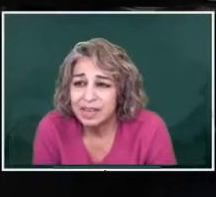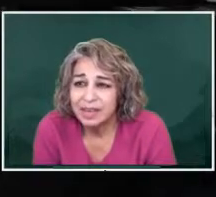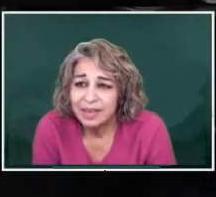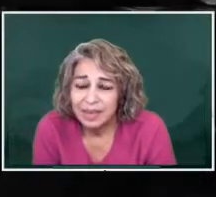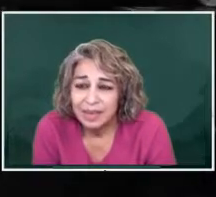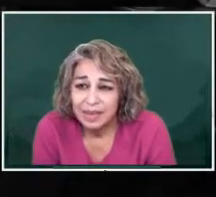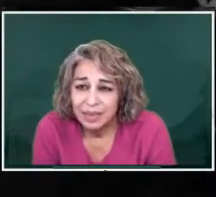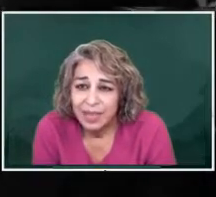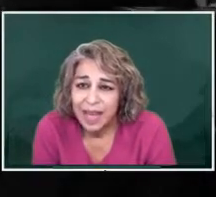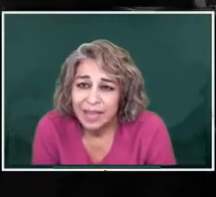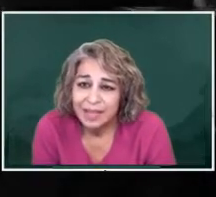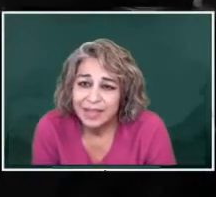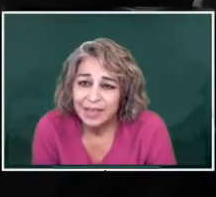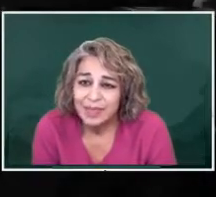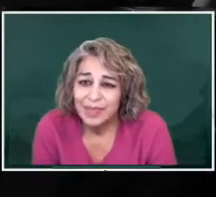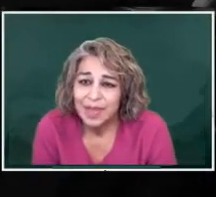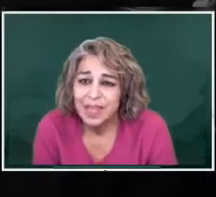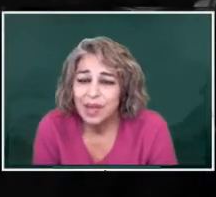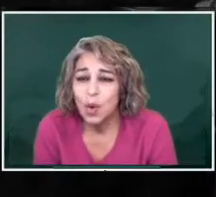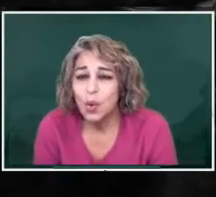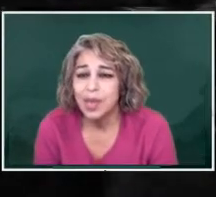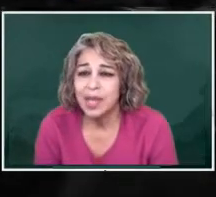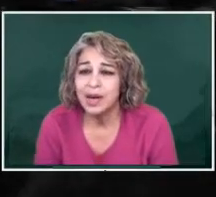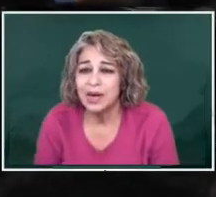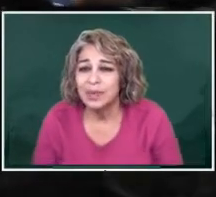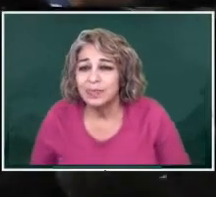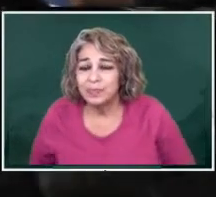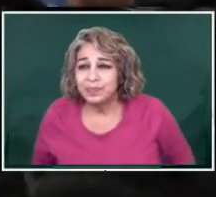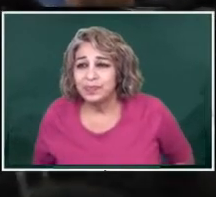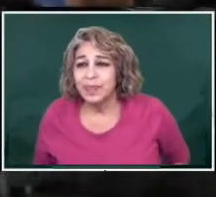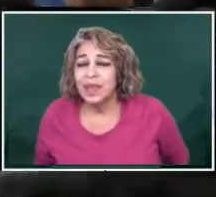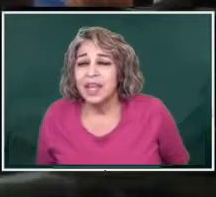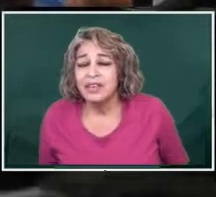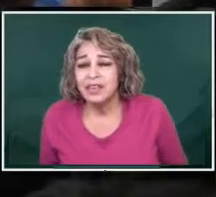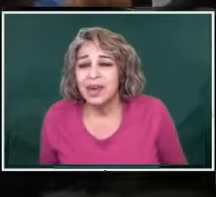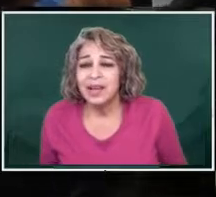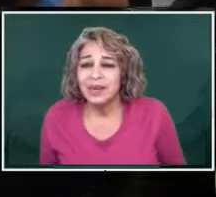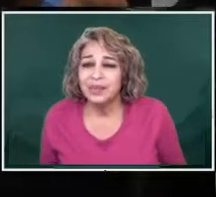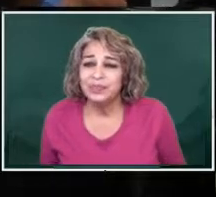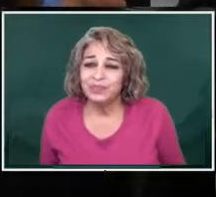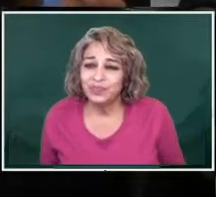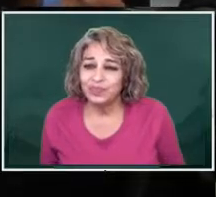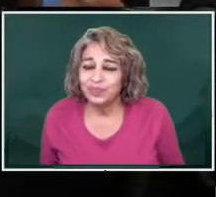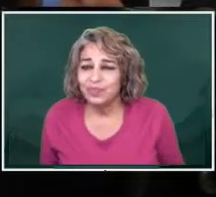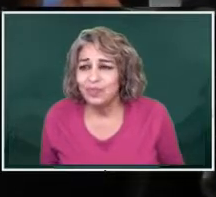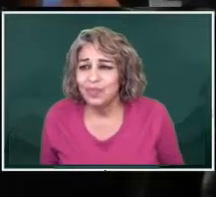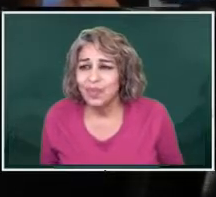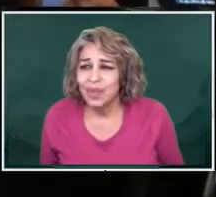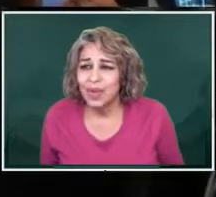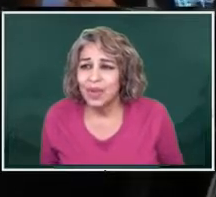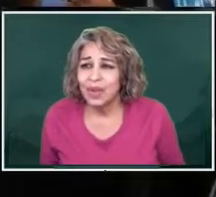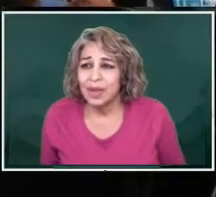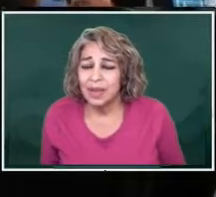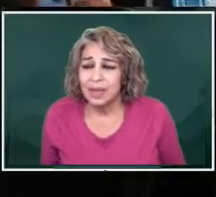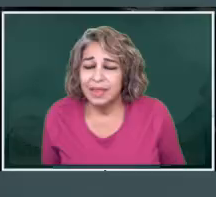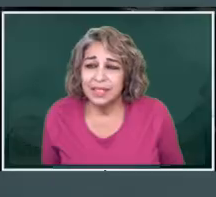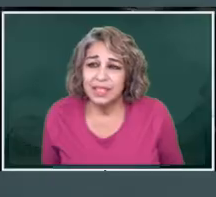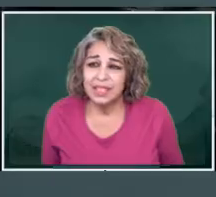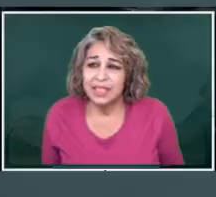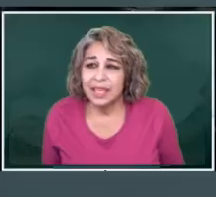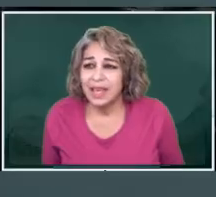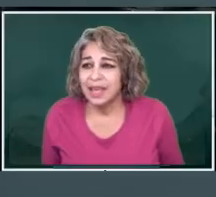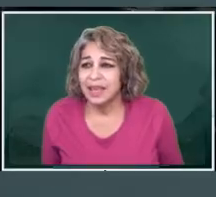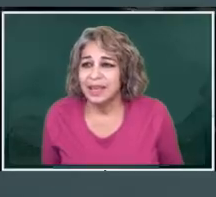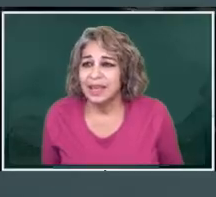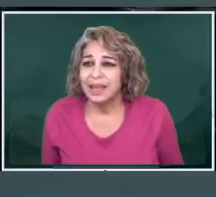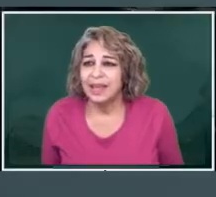Imagine that in the whole year, here in Durango, this